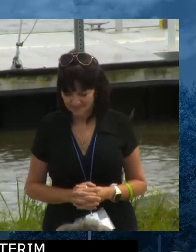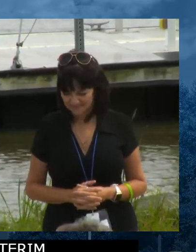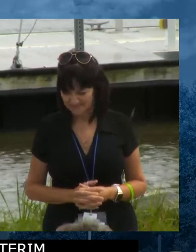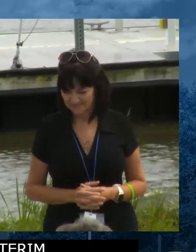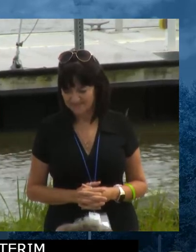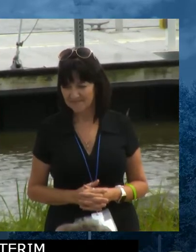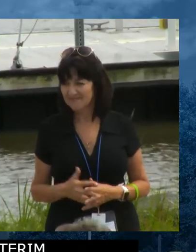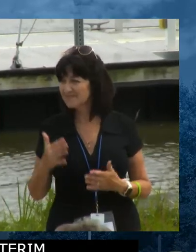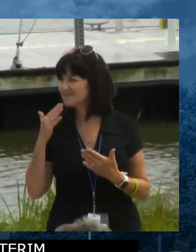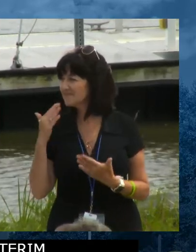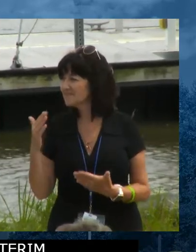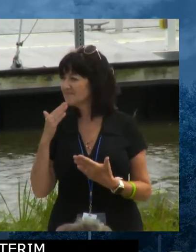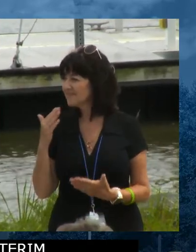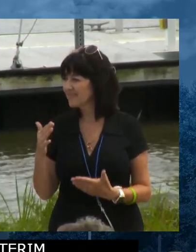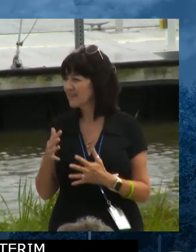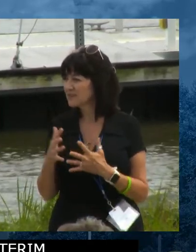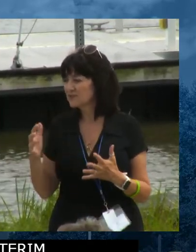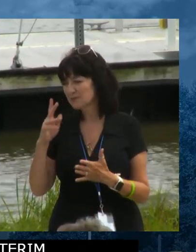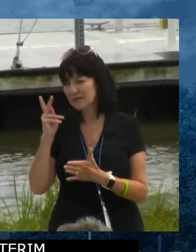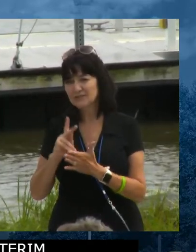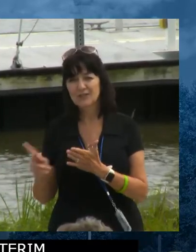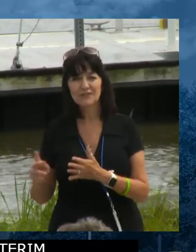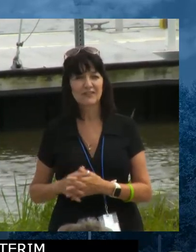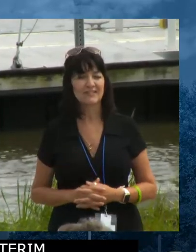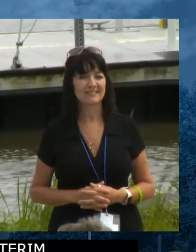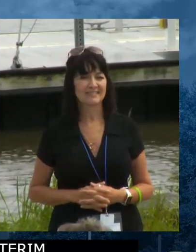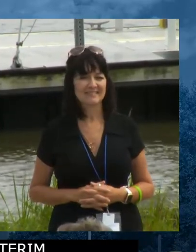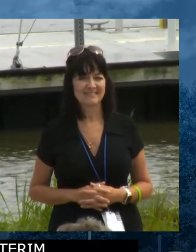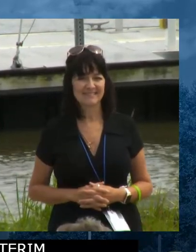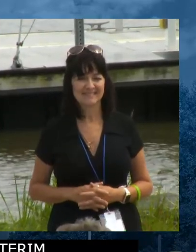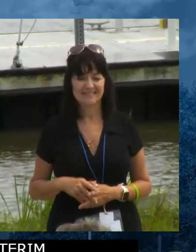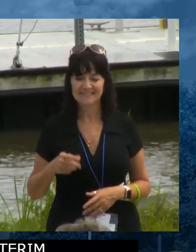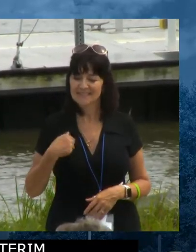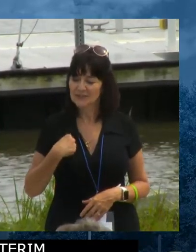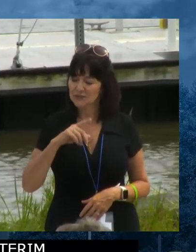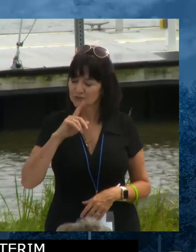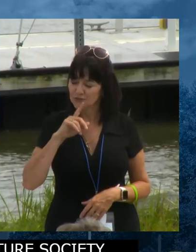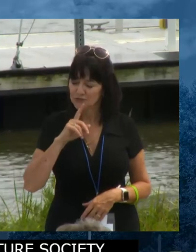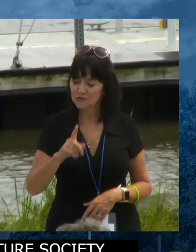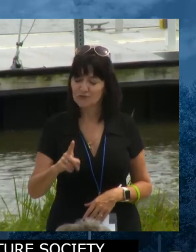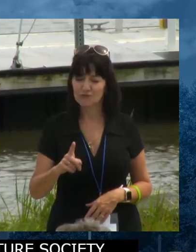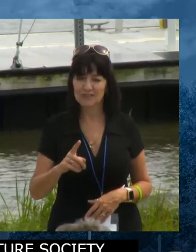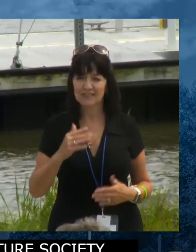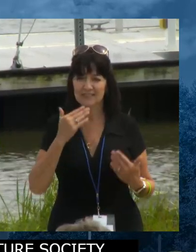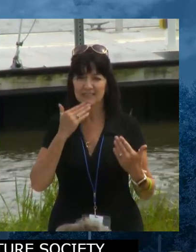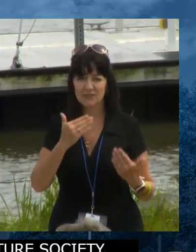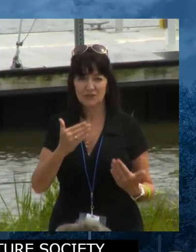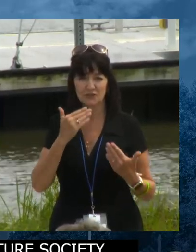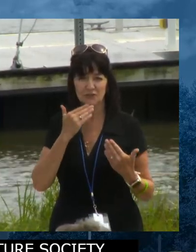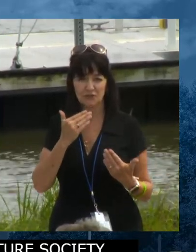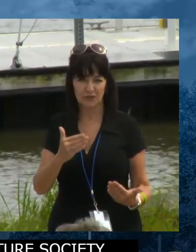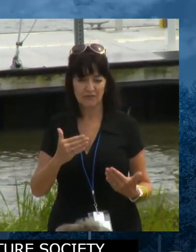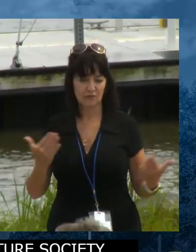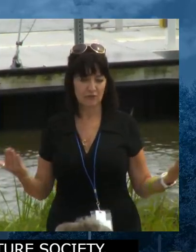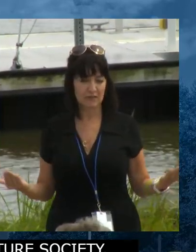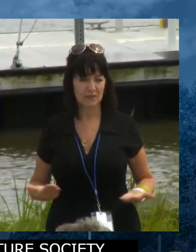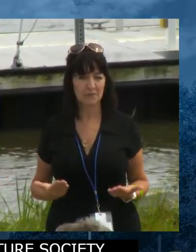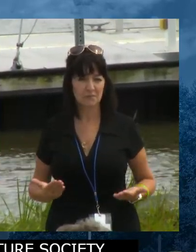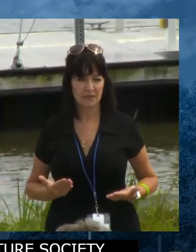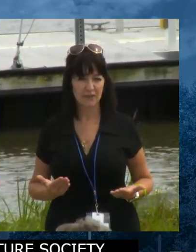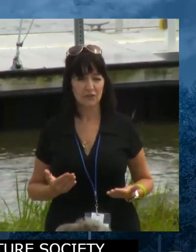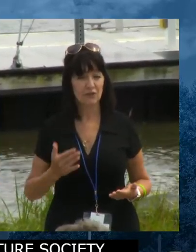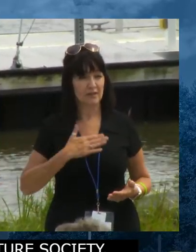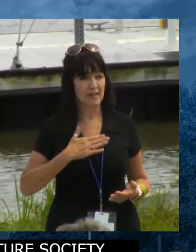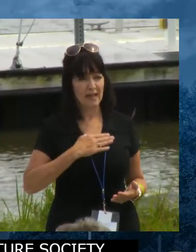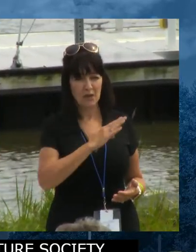Thank you so much, Secretary. Uh, I'm just really grateful to be here on behalf of the Delaware Nature Society, our board of directors,